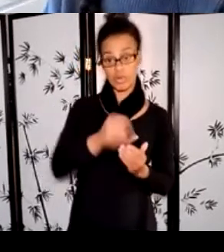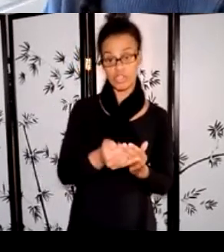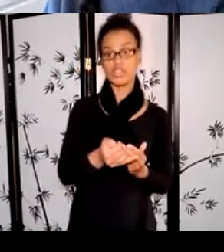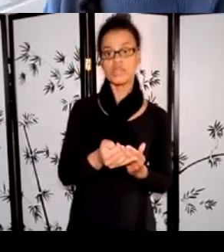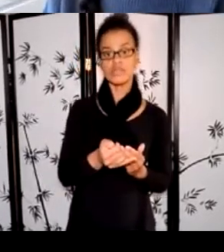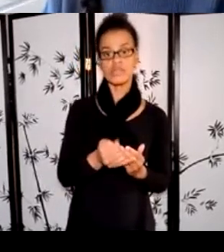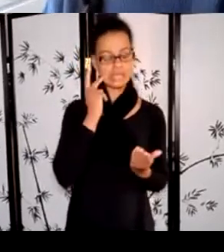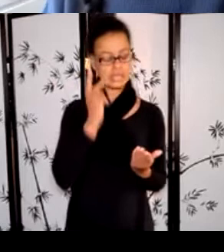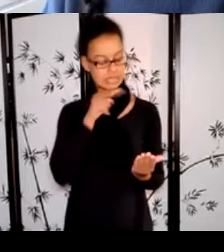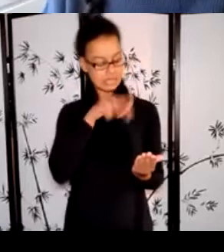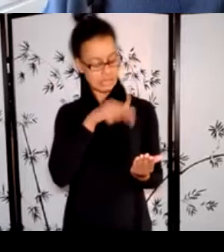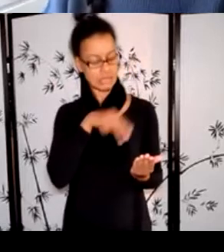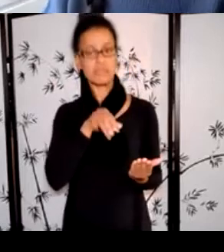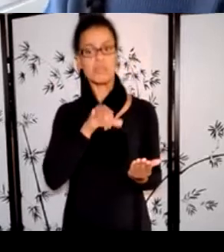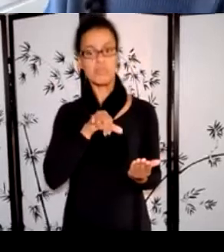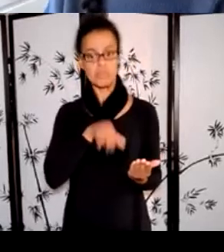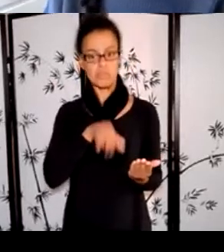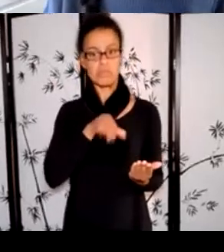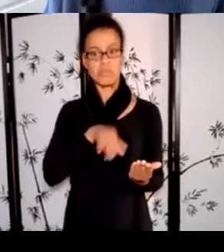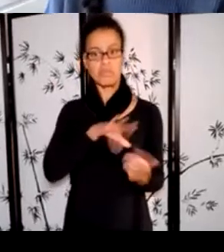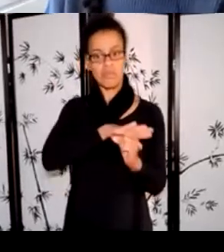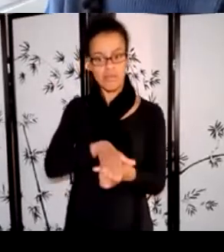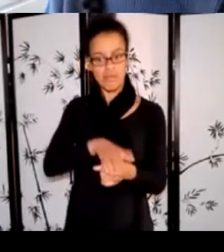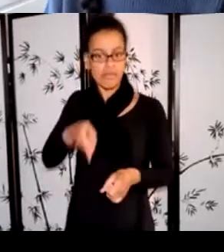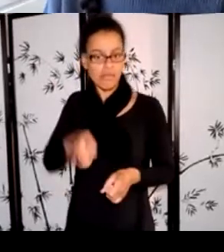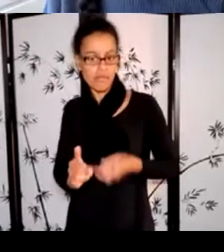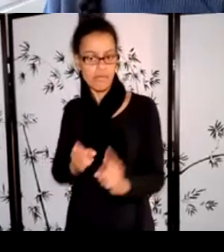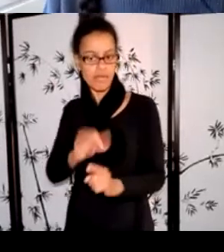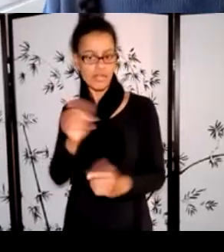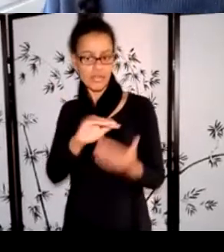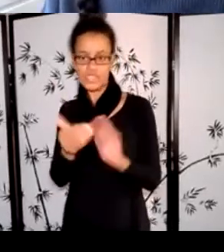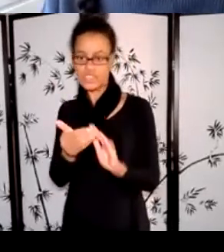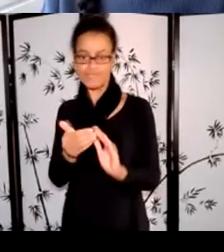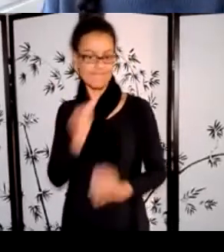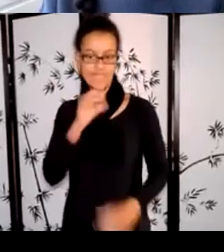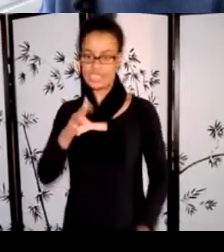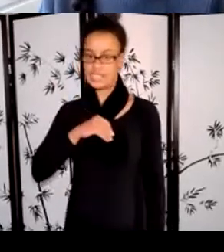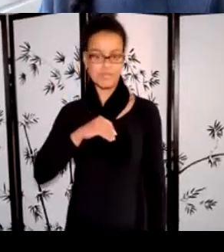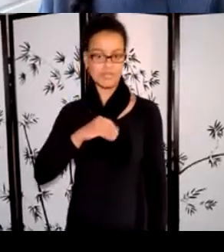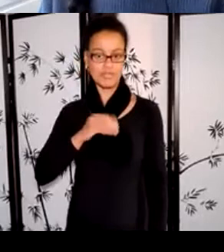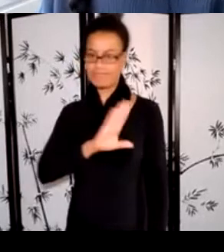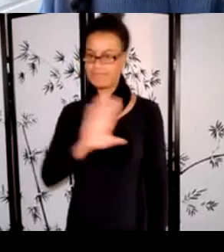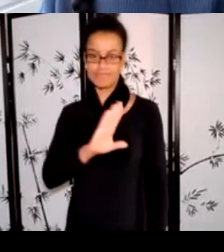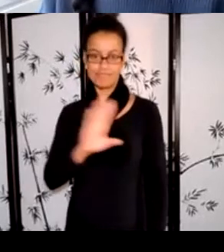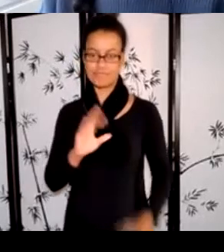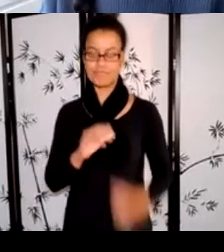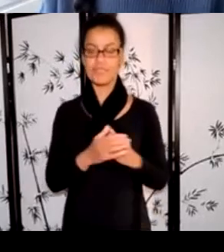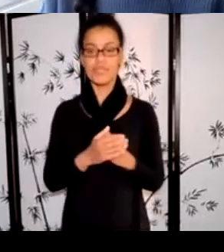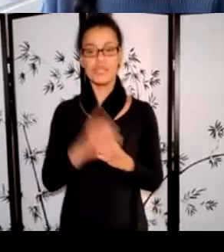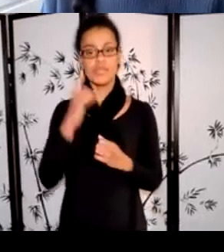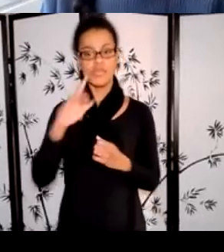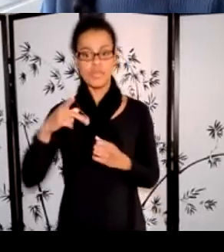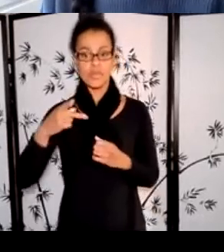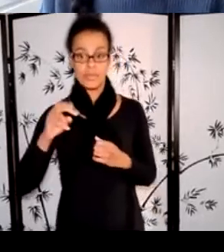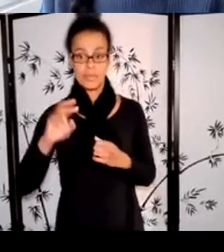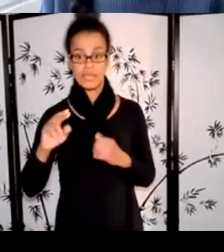When it comes to evaluating applications, this is also something we ask peer committees to consider. Are artists thoughtful